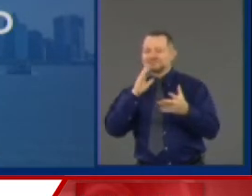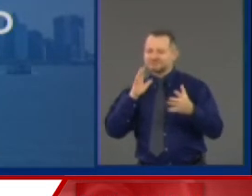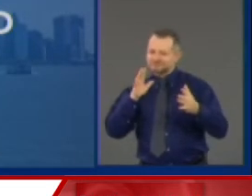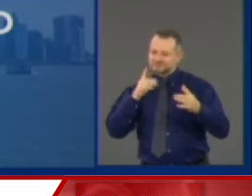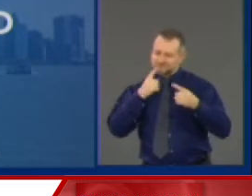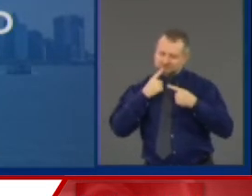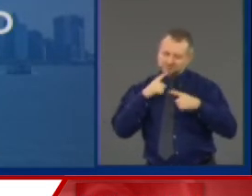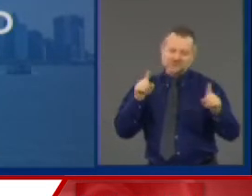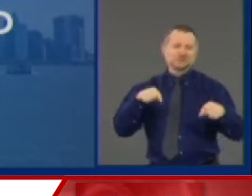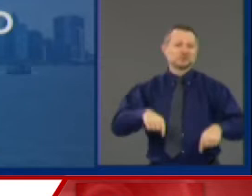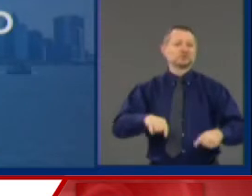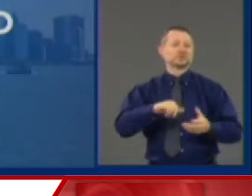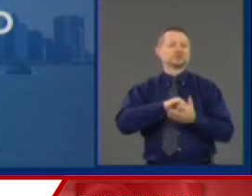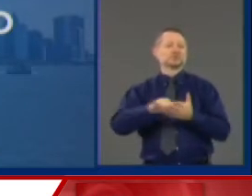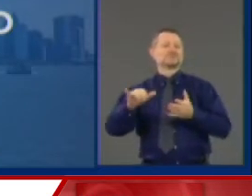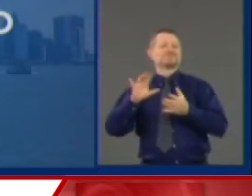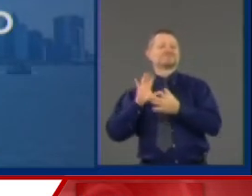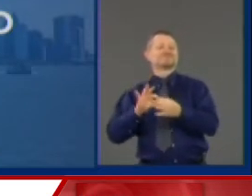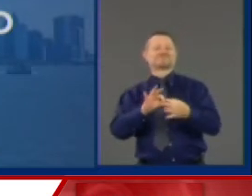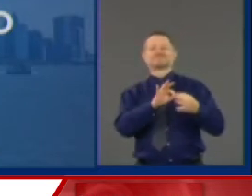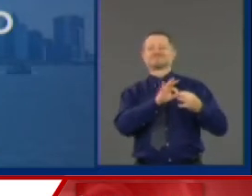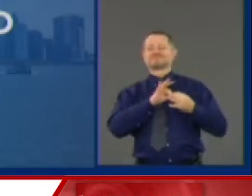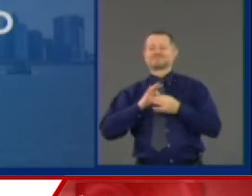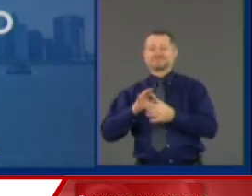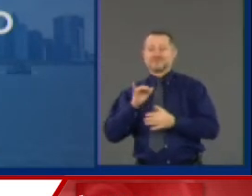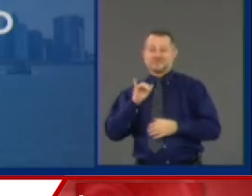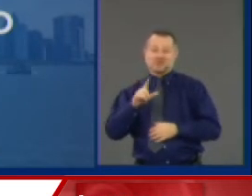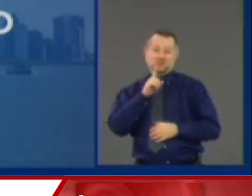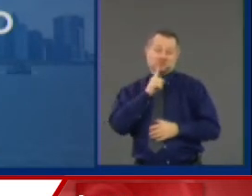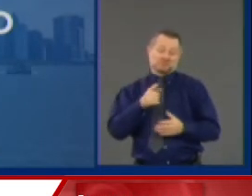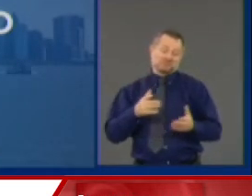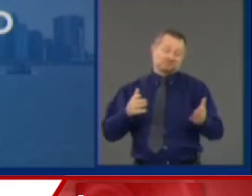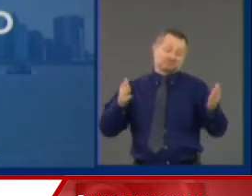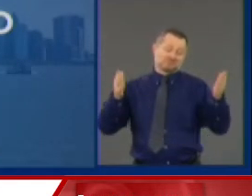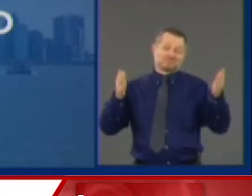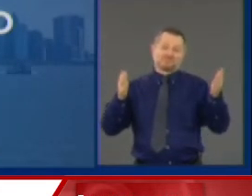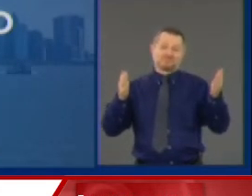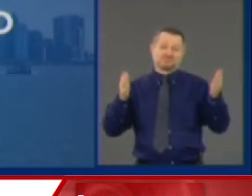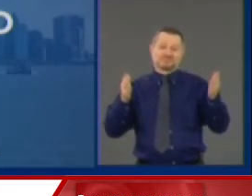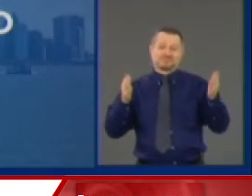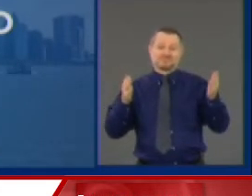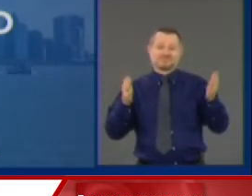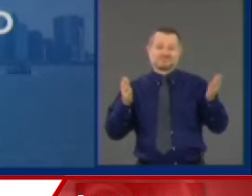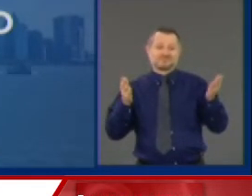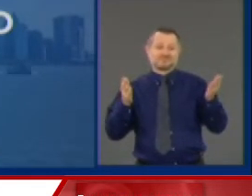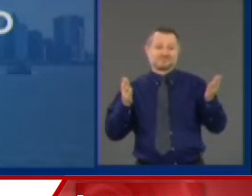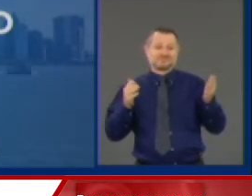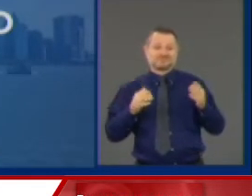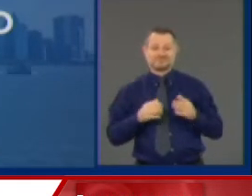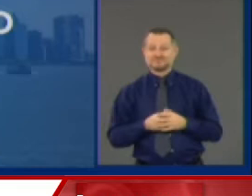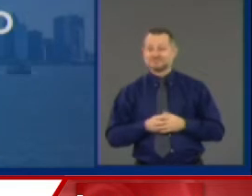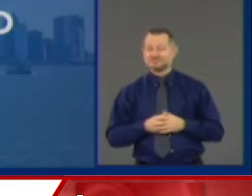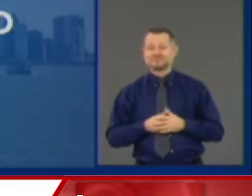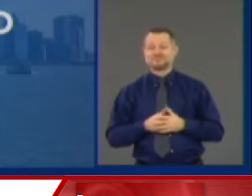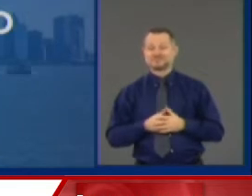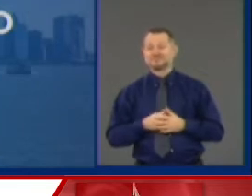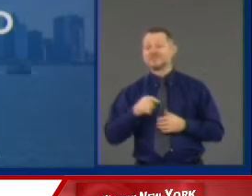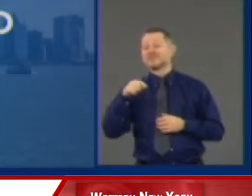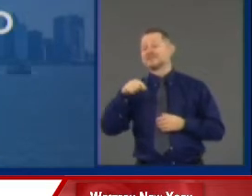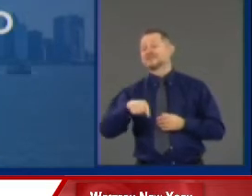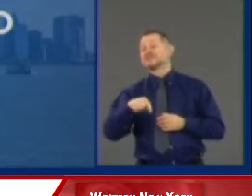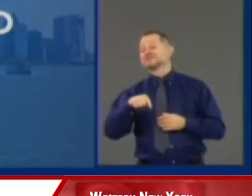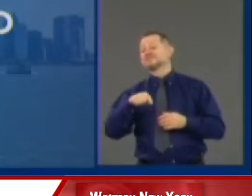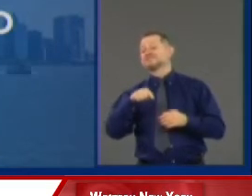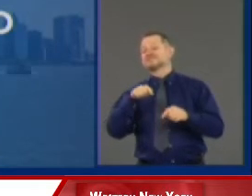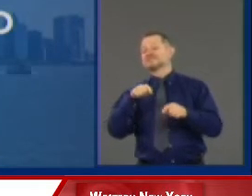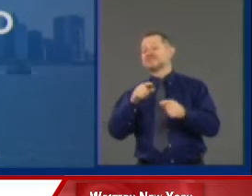know. I don't know if that's true. And I don't know that the power of what it was